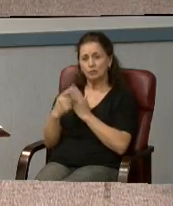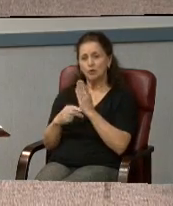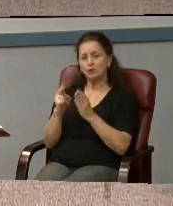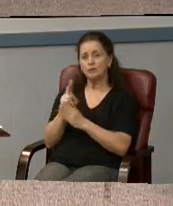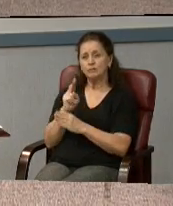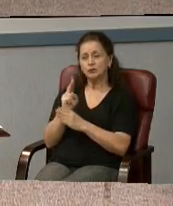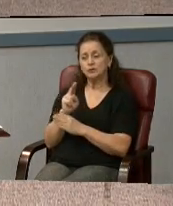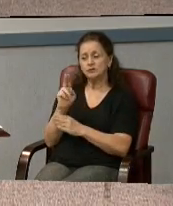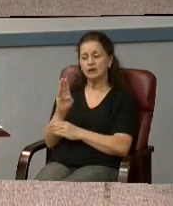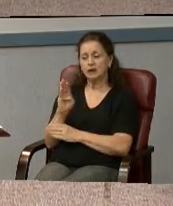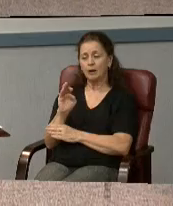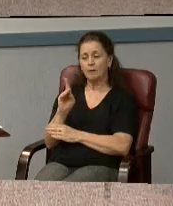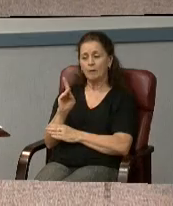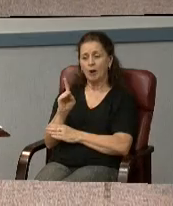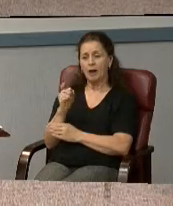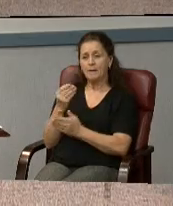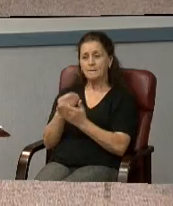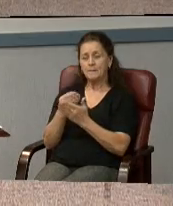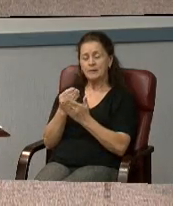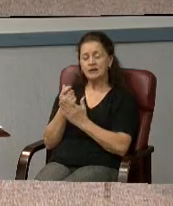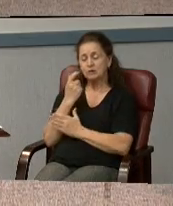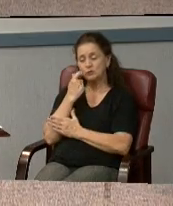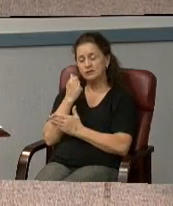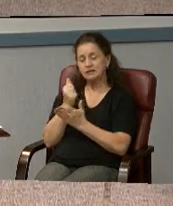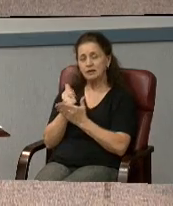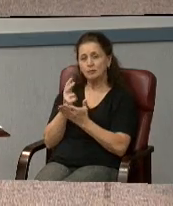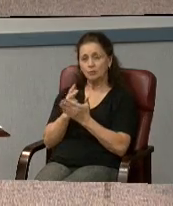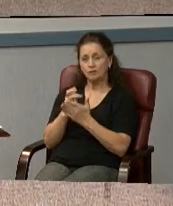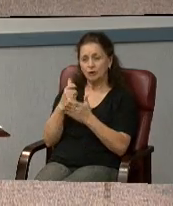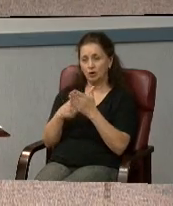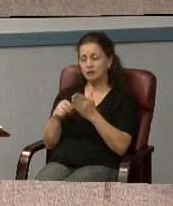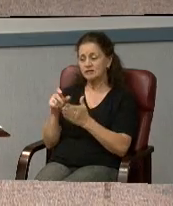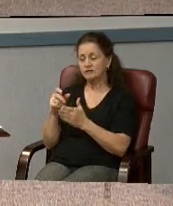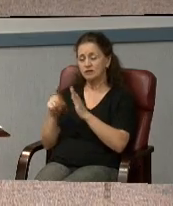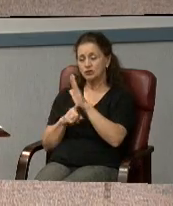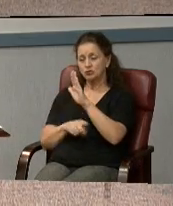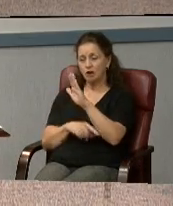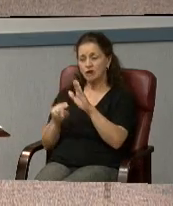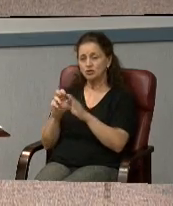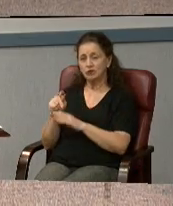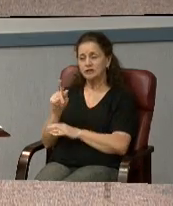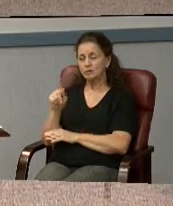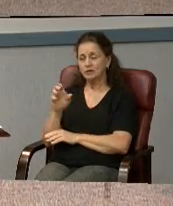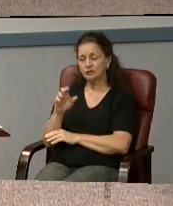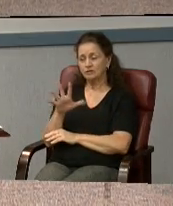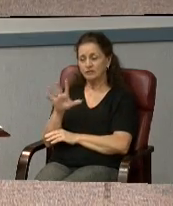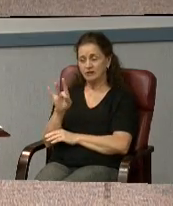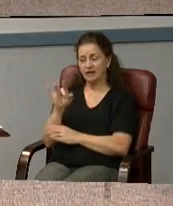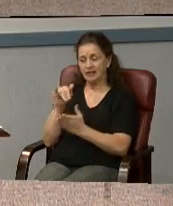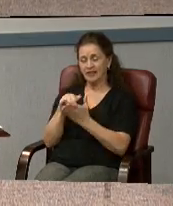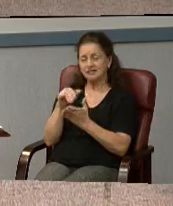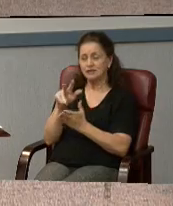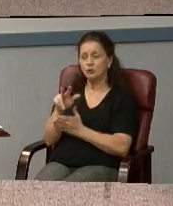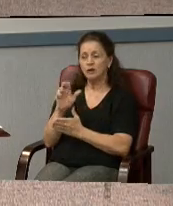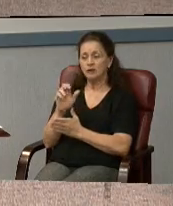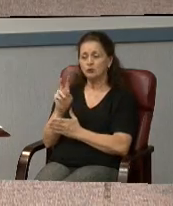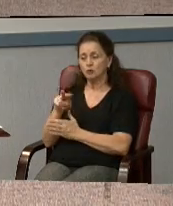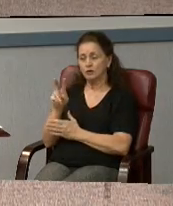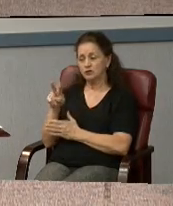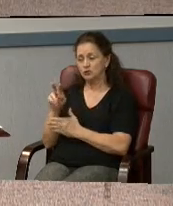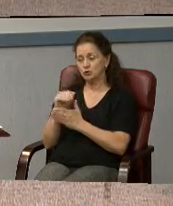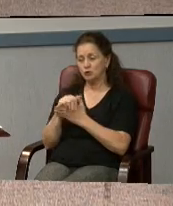monies that have been recently approved. The cost of the Refuge Truck is $158,322.